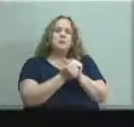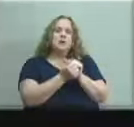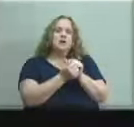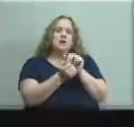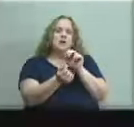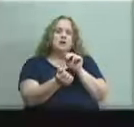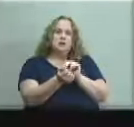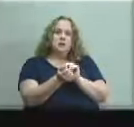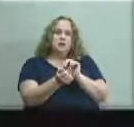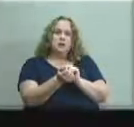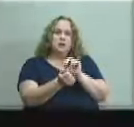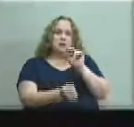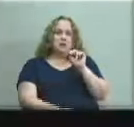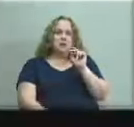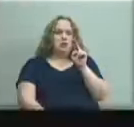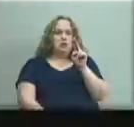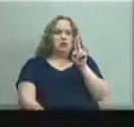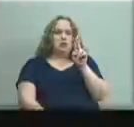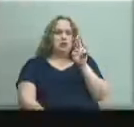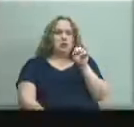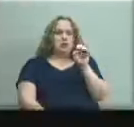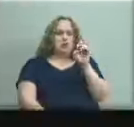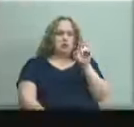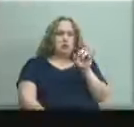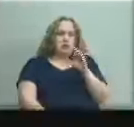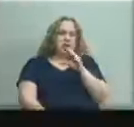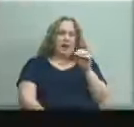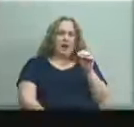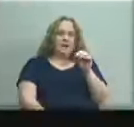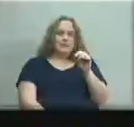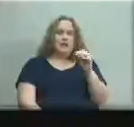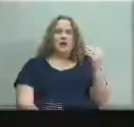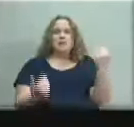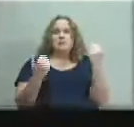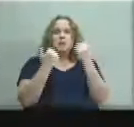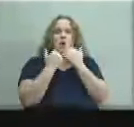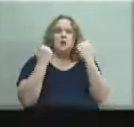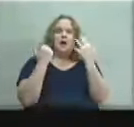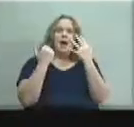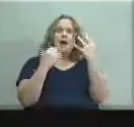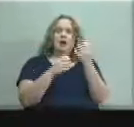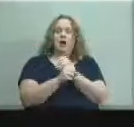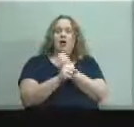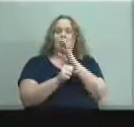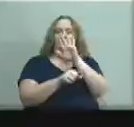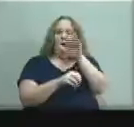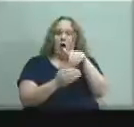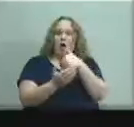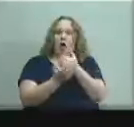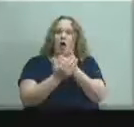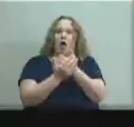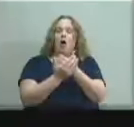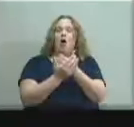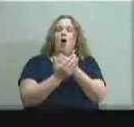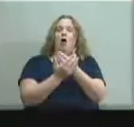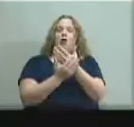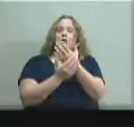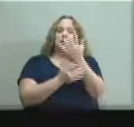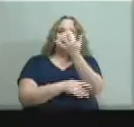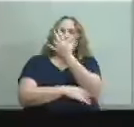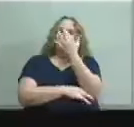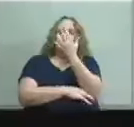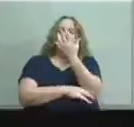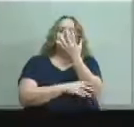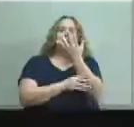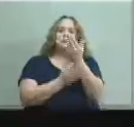that has went out of business and basically has gotten the entire stock of those trees and then has received funding from the helmsley